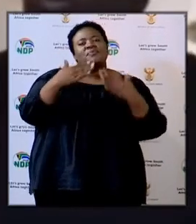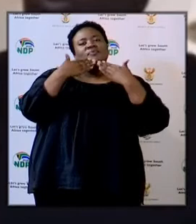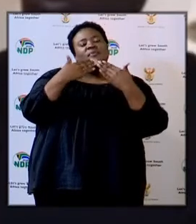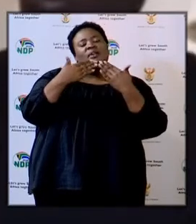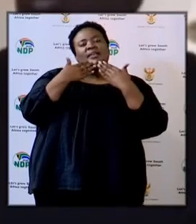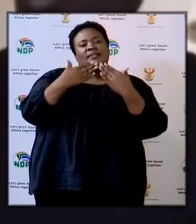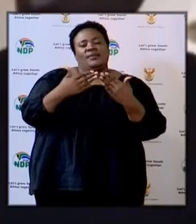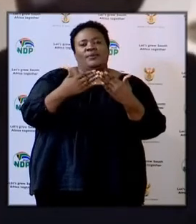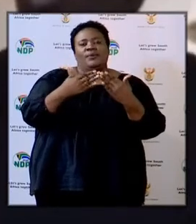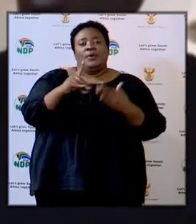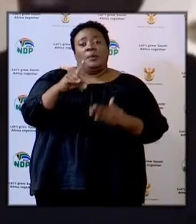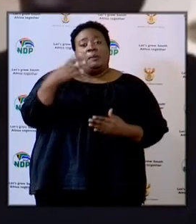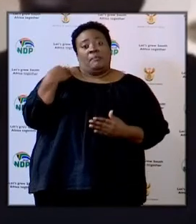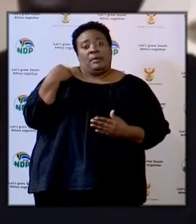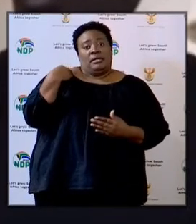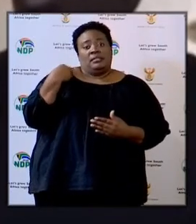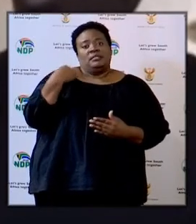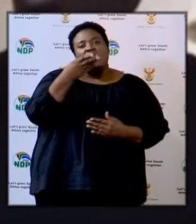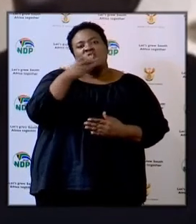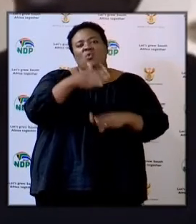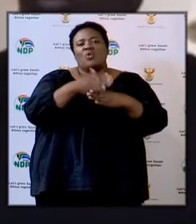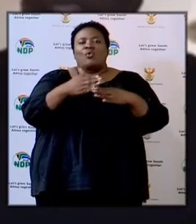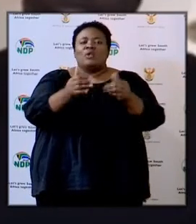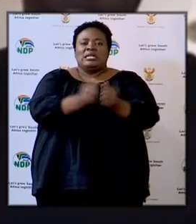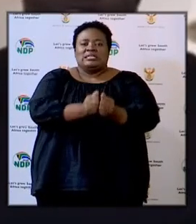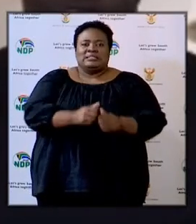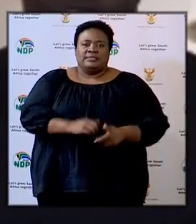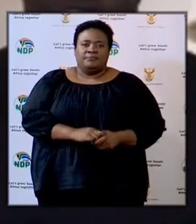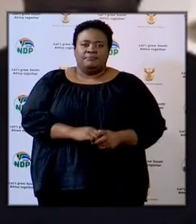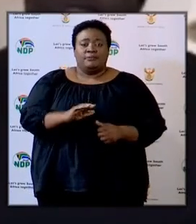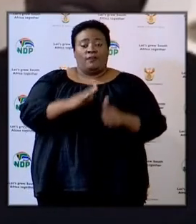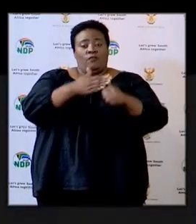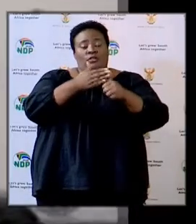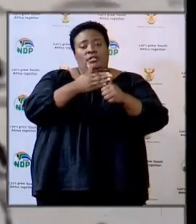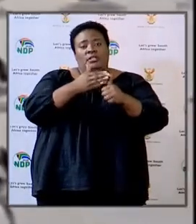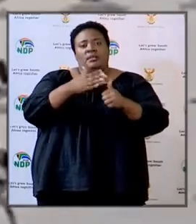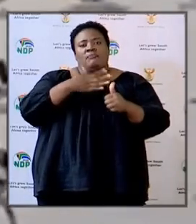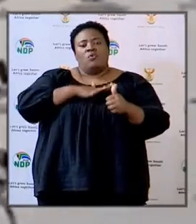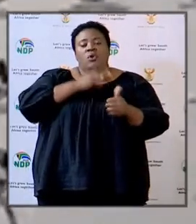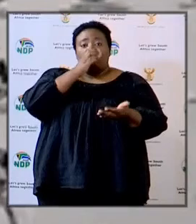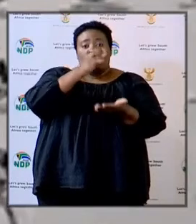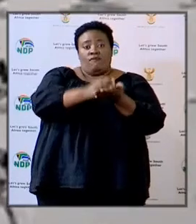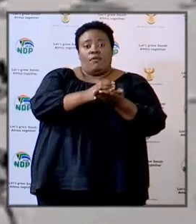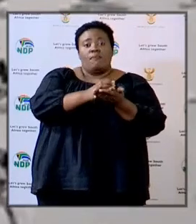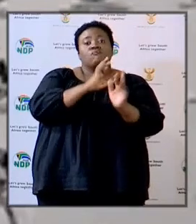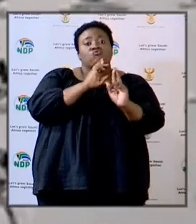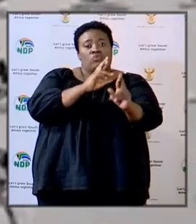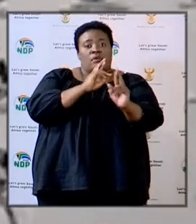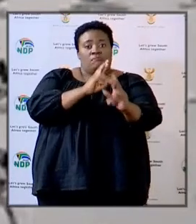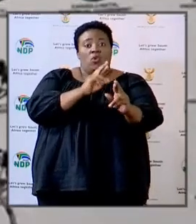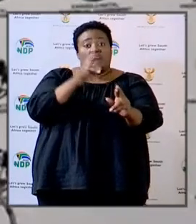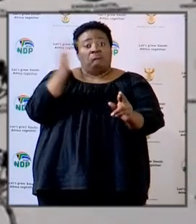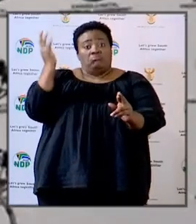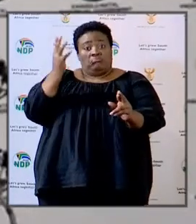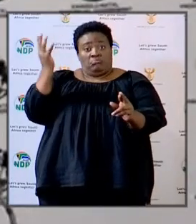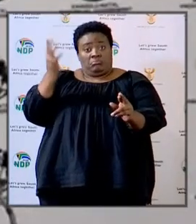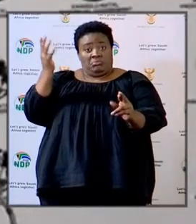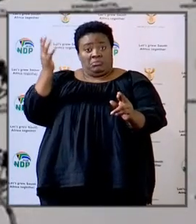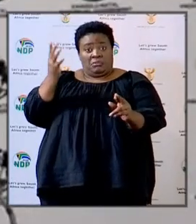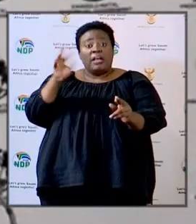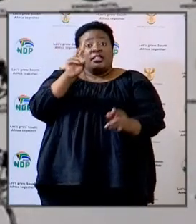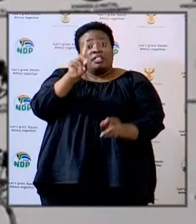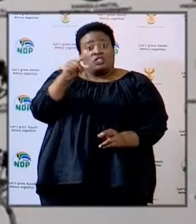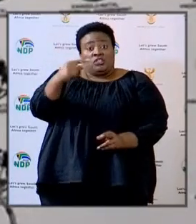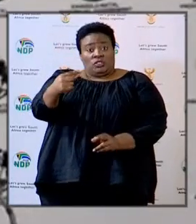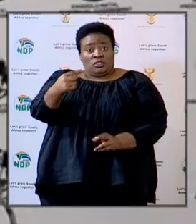Thank you and thanks to the Minister and all the colleagues. Firstly let me confirm the report as presented by